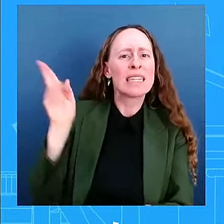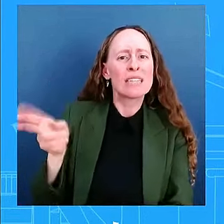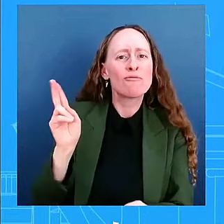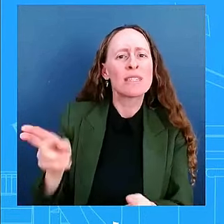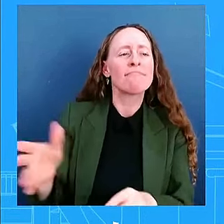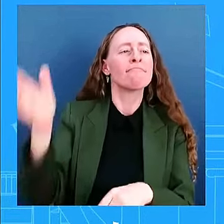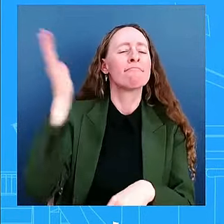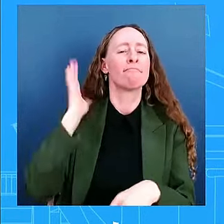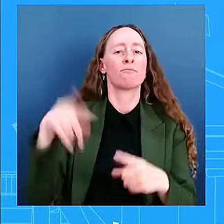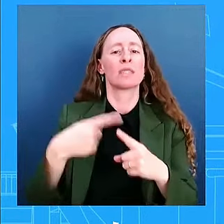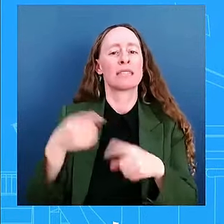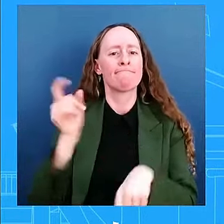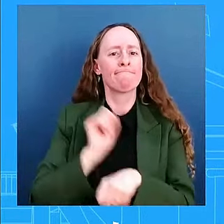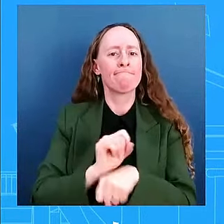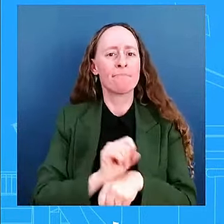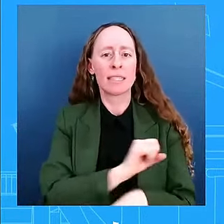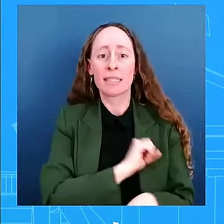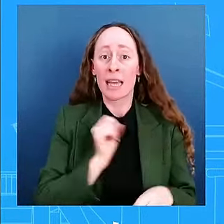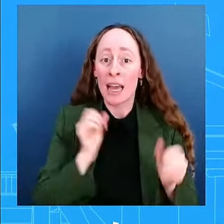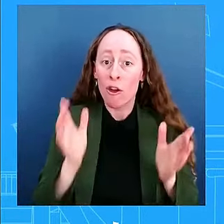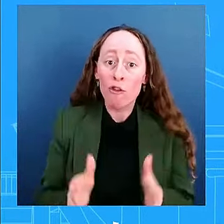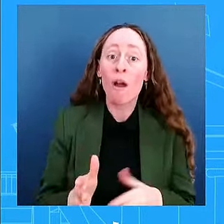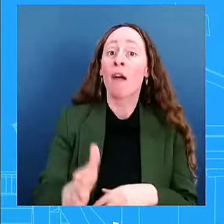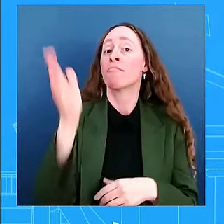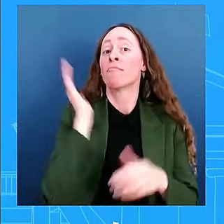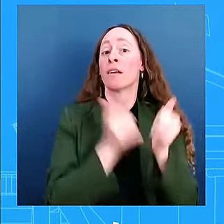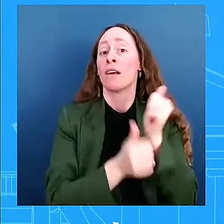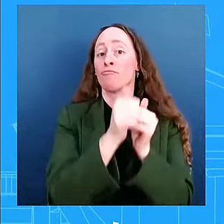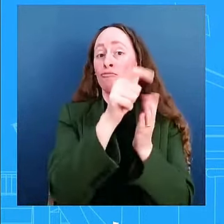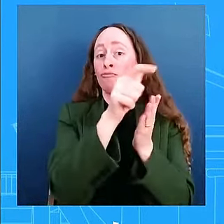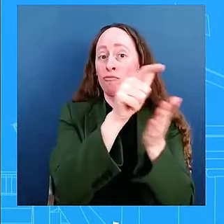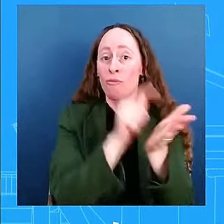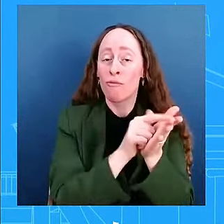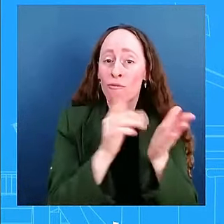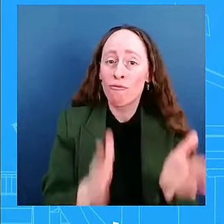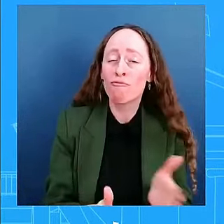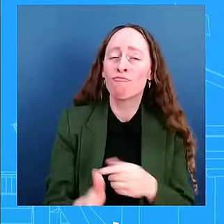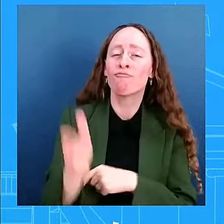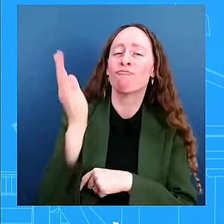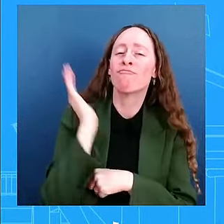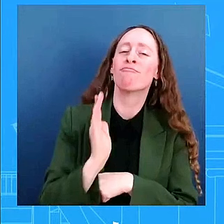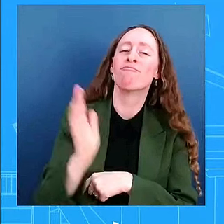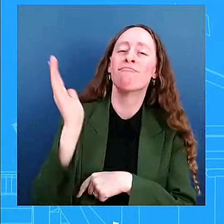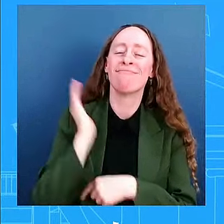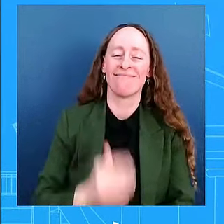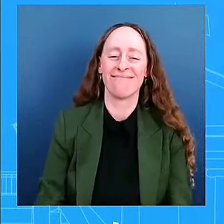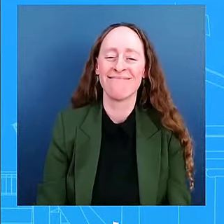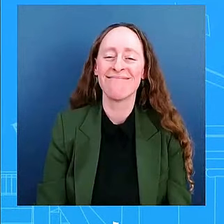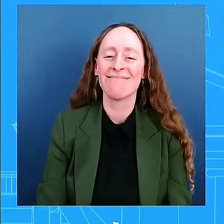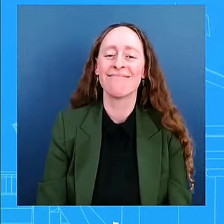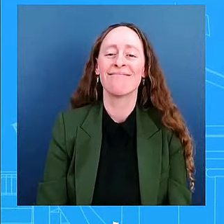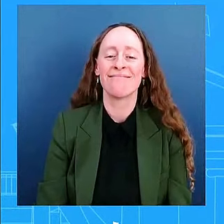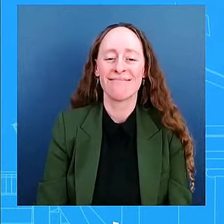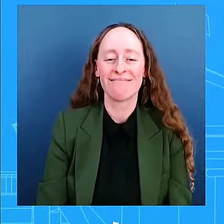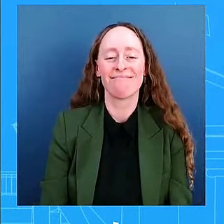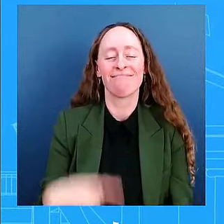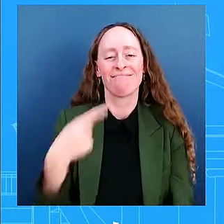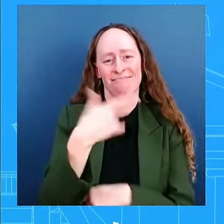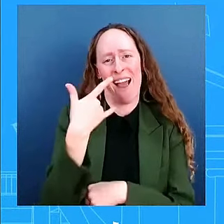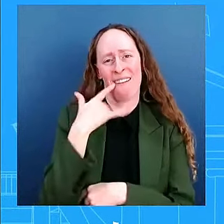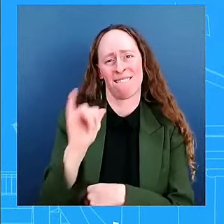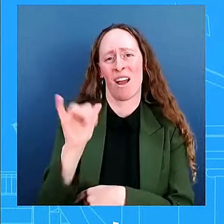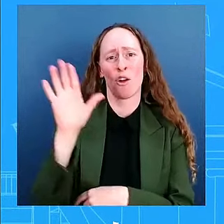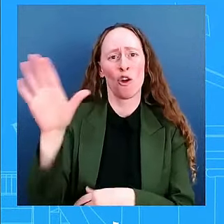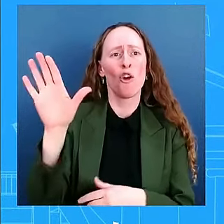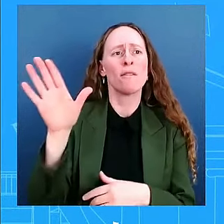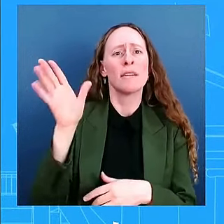General of California. Uh, I think it's been, she's had an impressive record and, um, you know, and she's